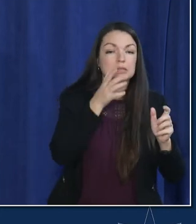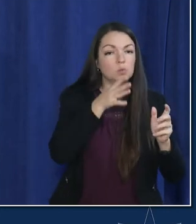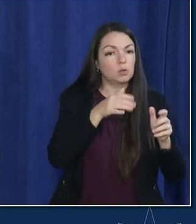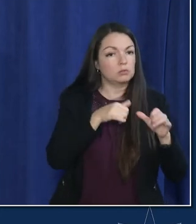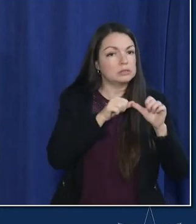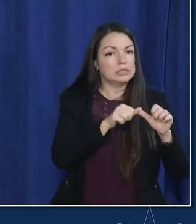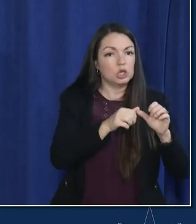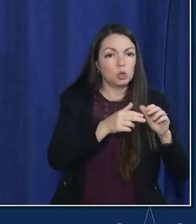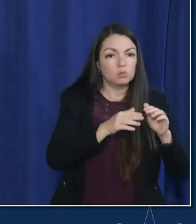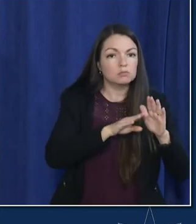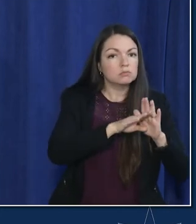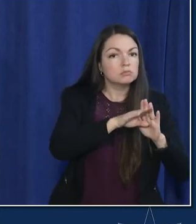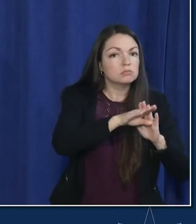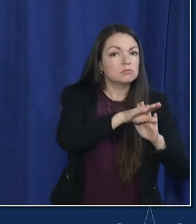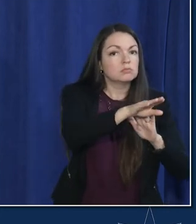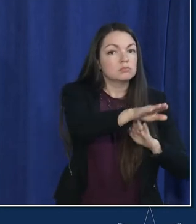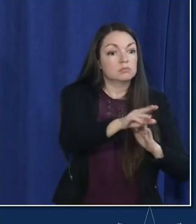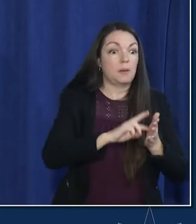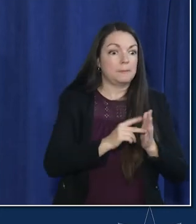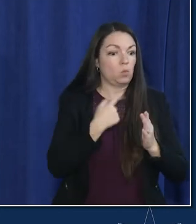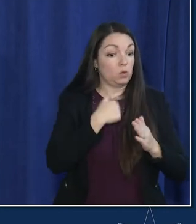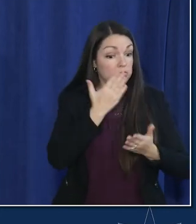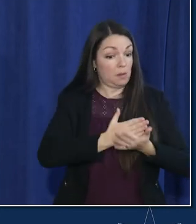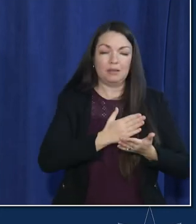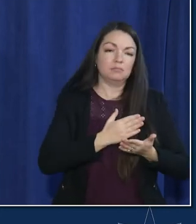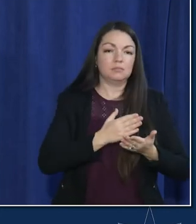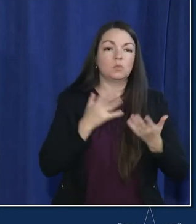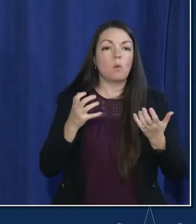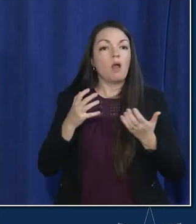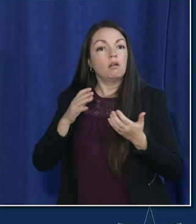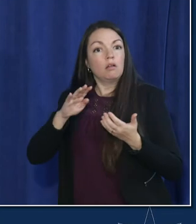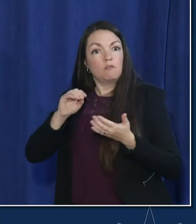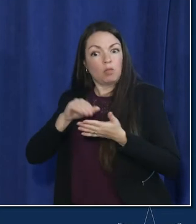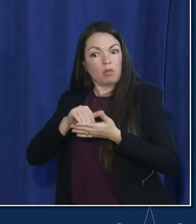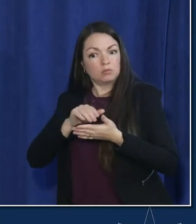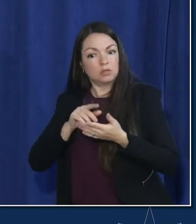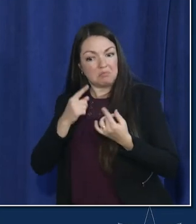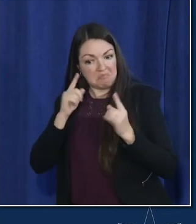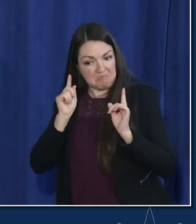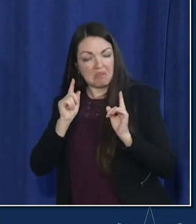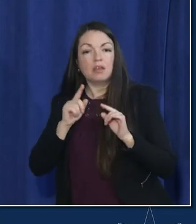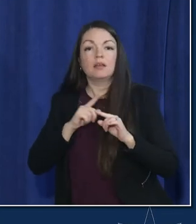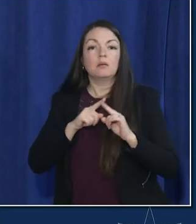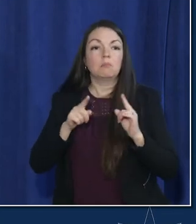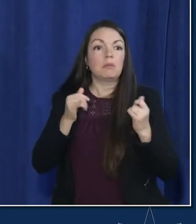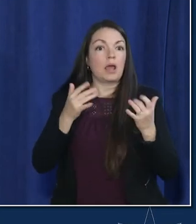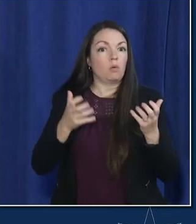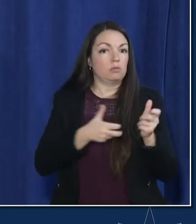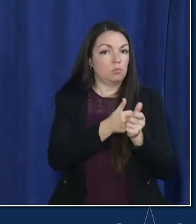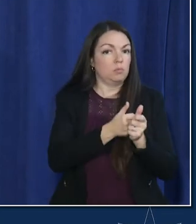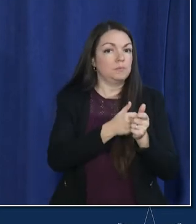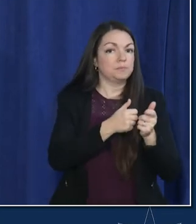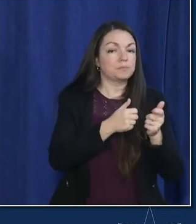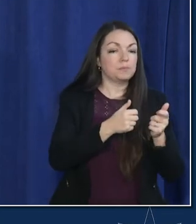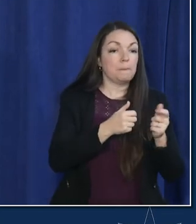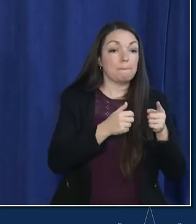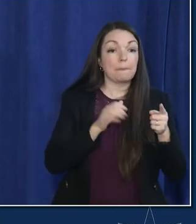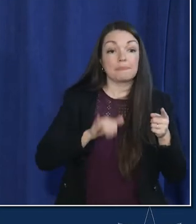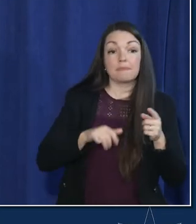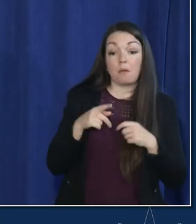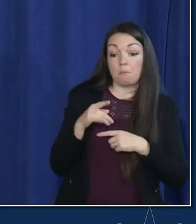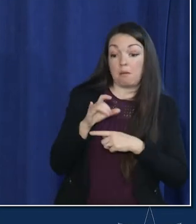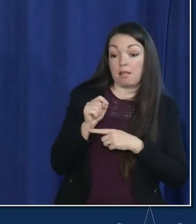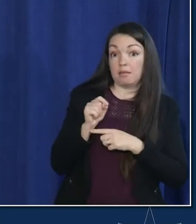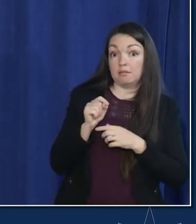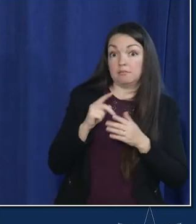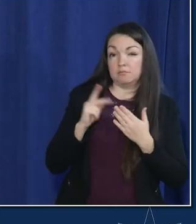not stopping uh so really for us we just wanted to hit this mark so that we could catch up in this pilot program that is going to be starting